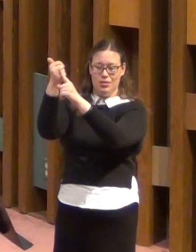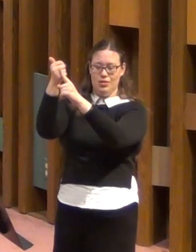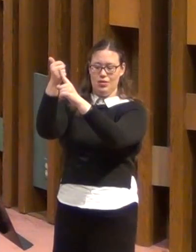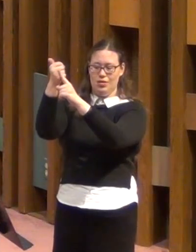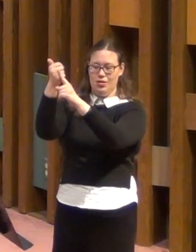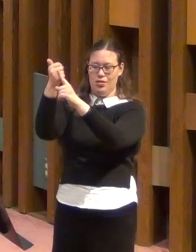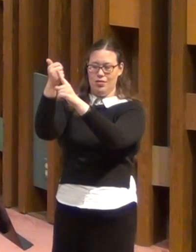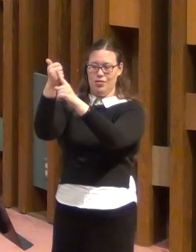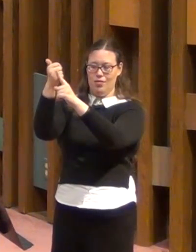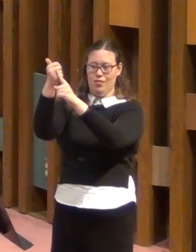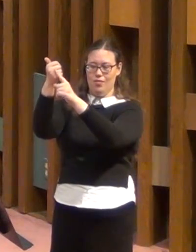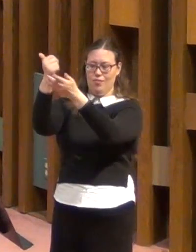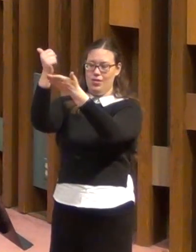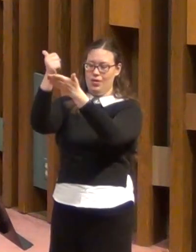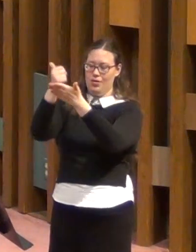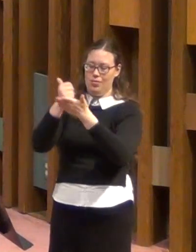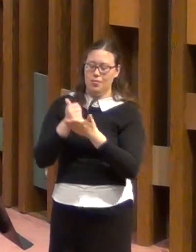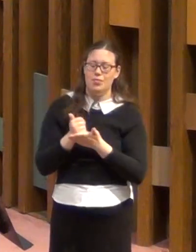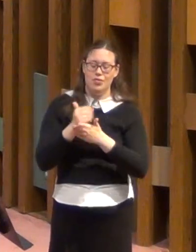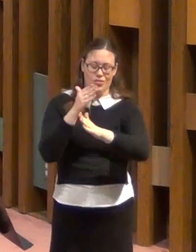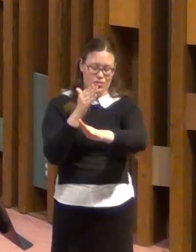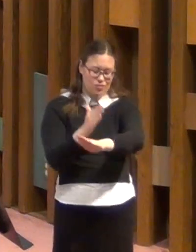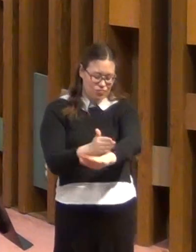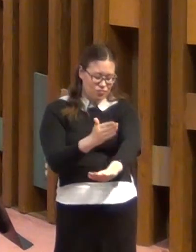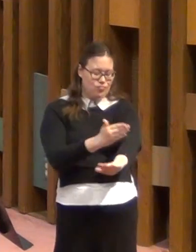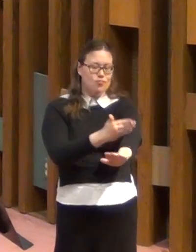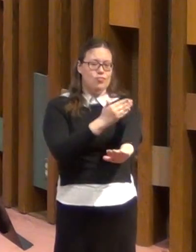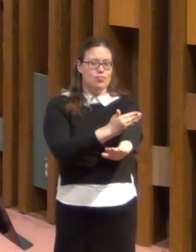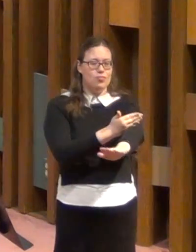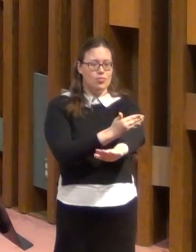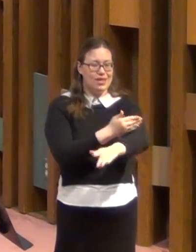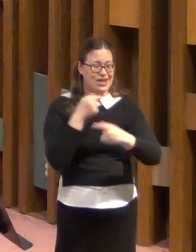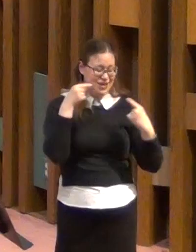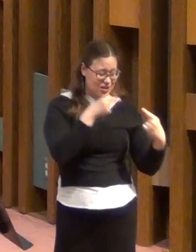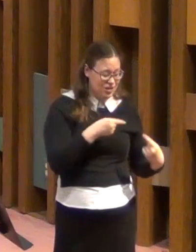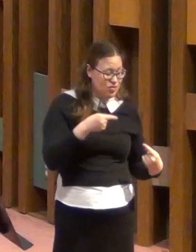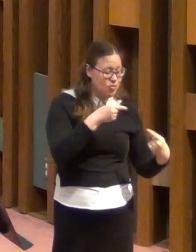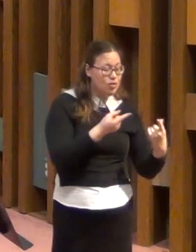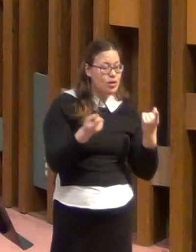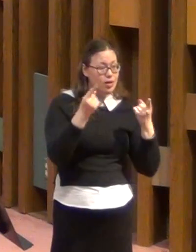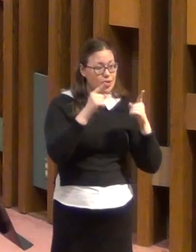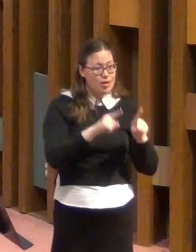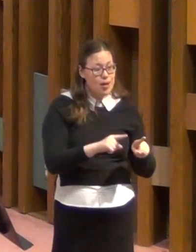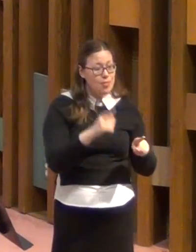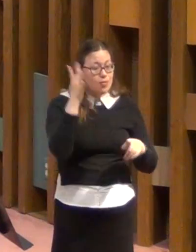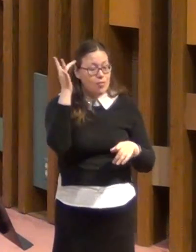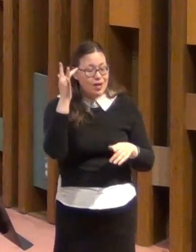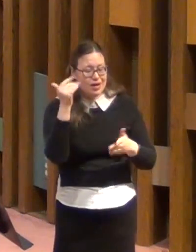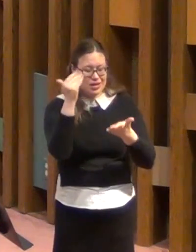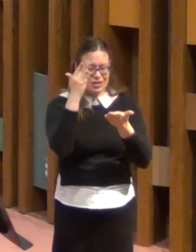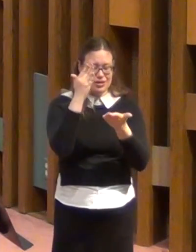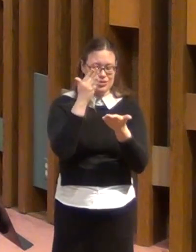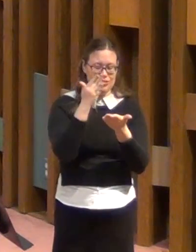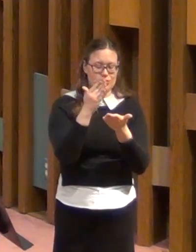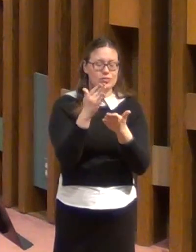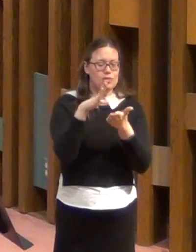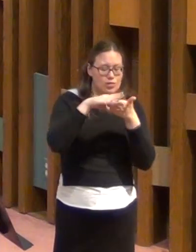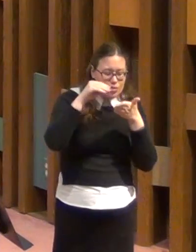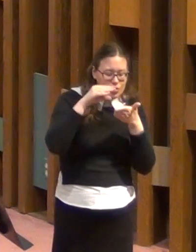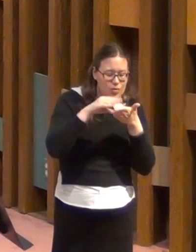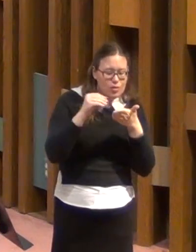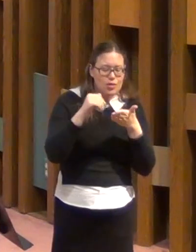from the dead. These things happened so that he would learn not to rely on his own strength,